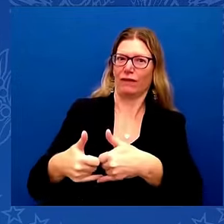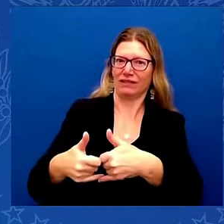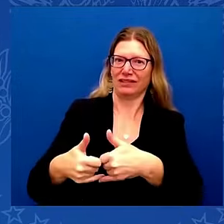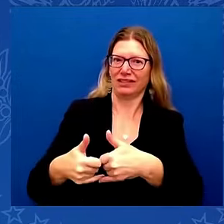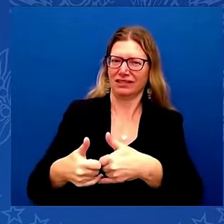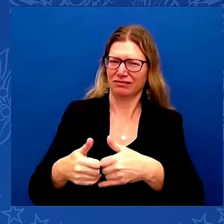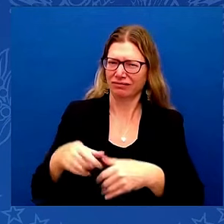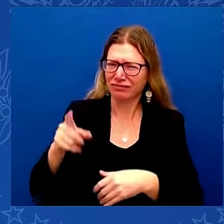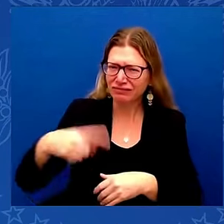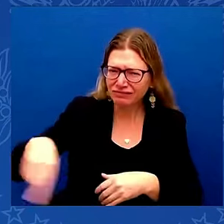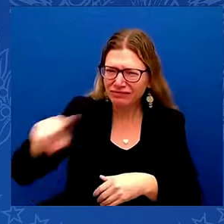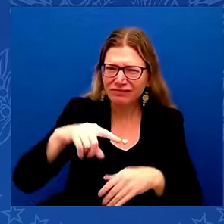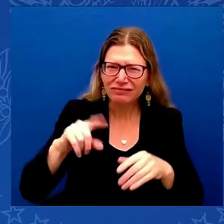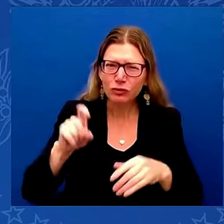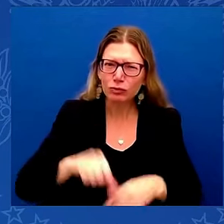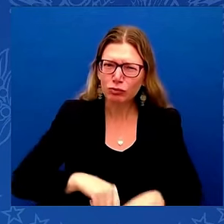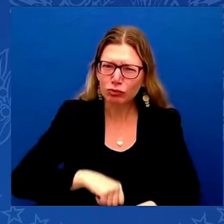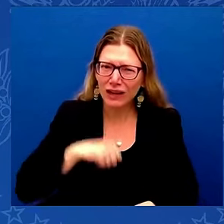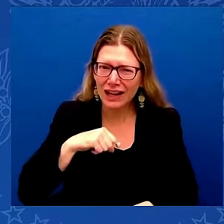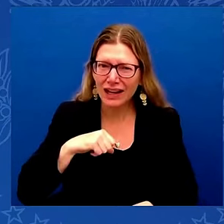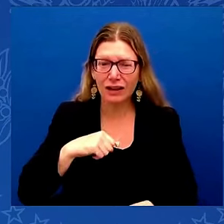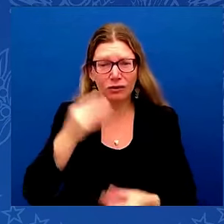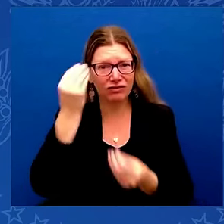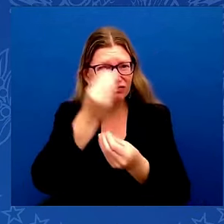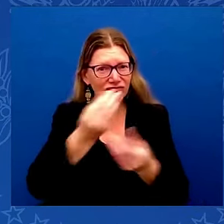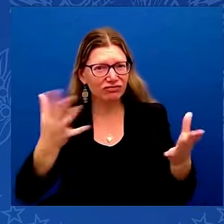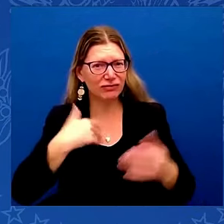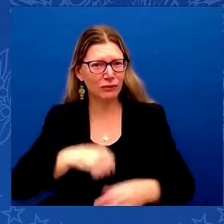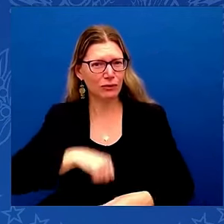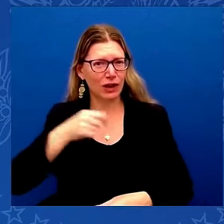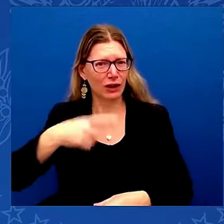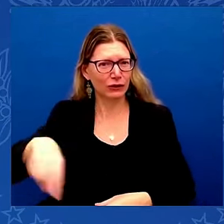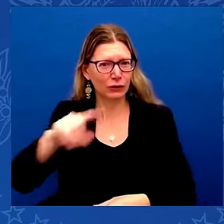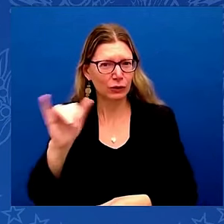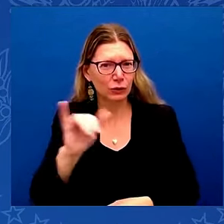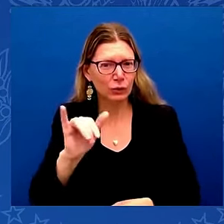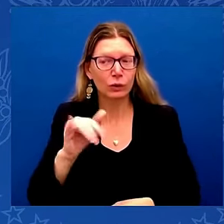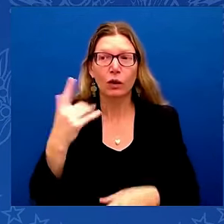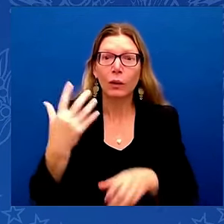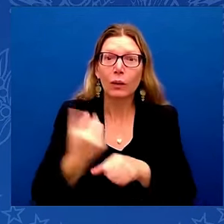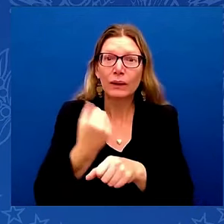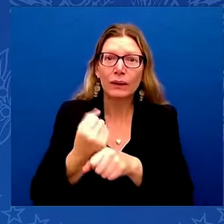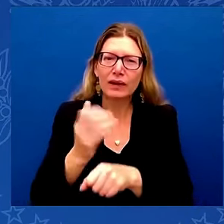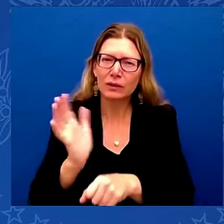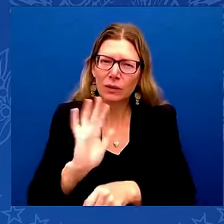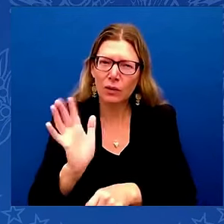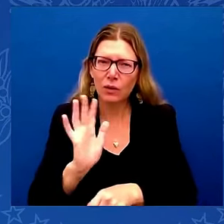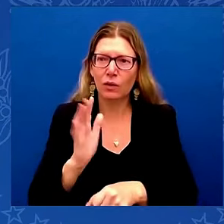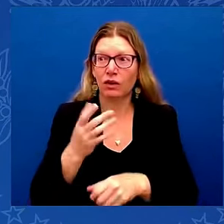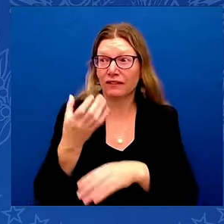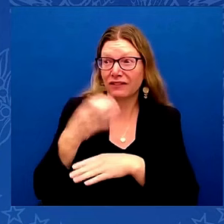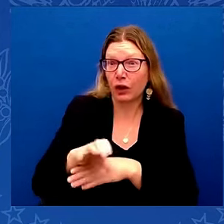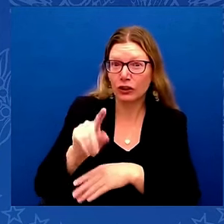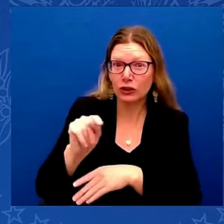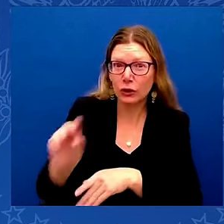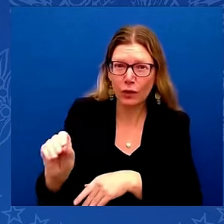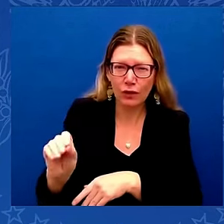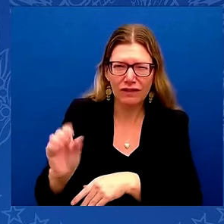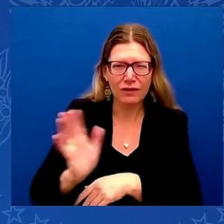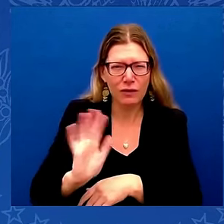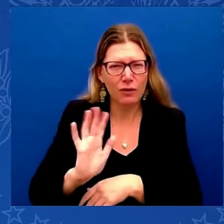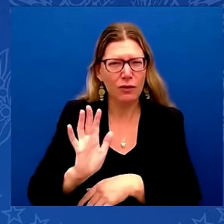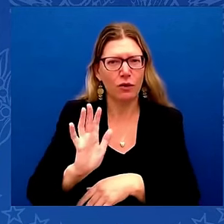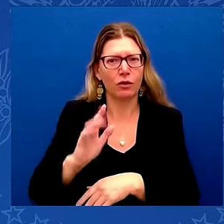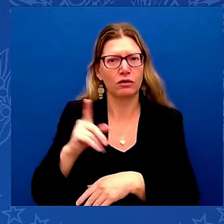I'm proud of you, too. Not just for the wins, but not just for those forced turnovers, although they're impressive, Coach. But because